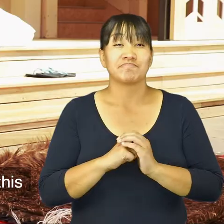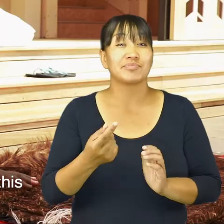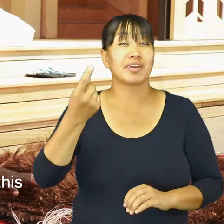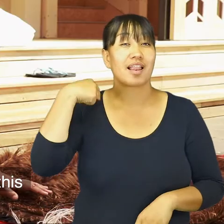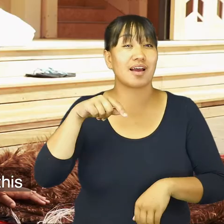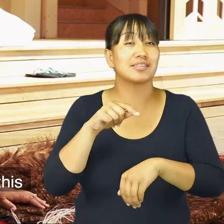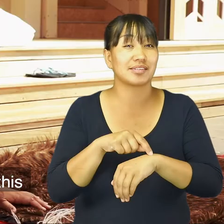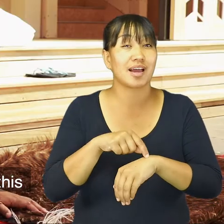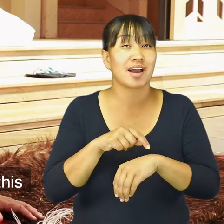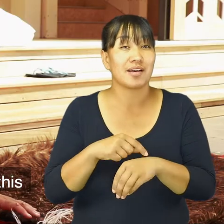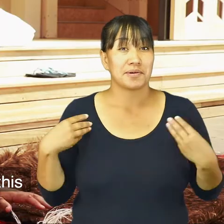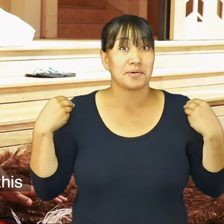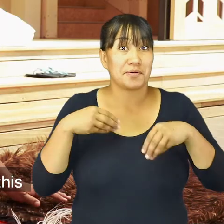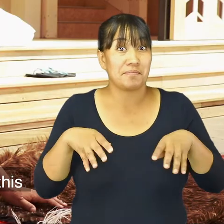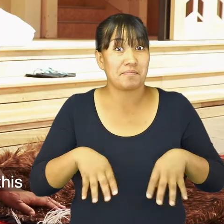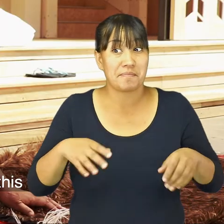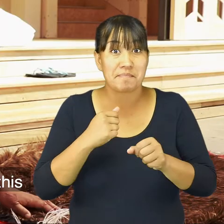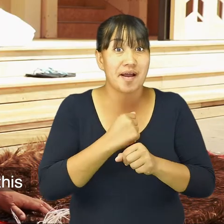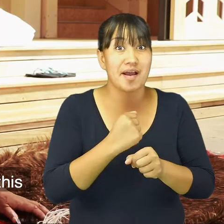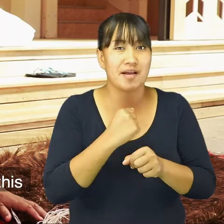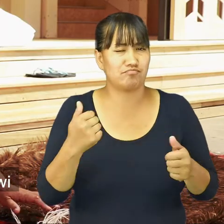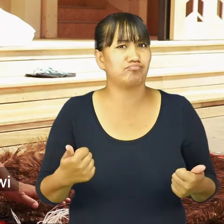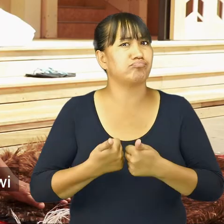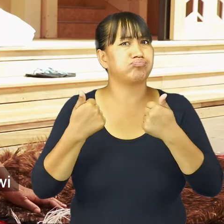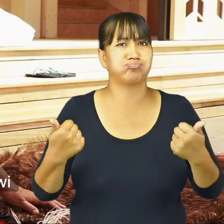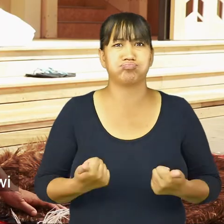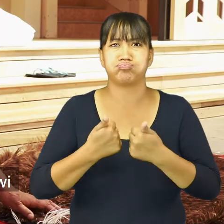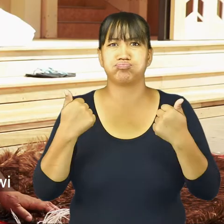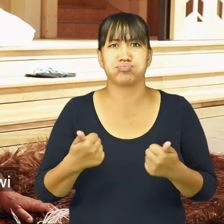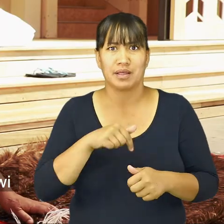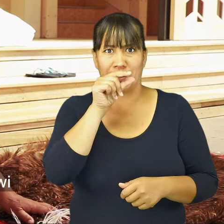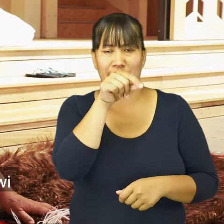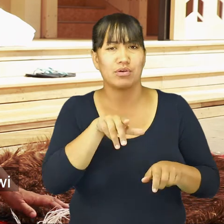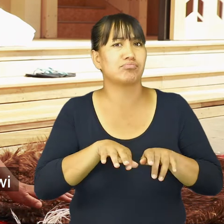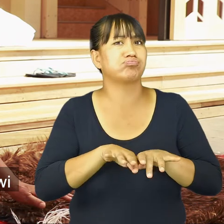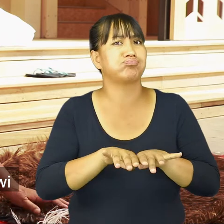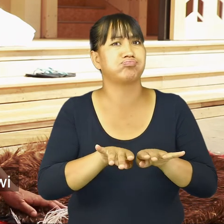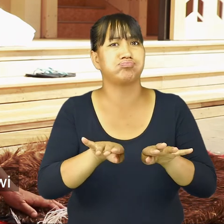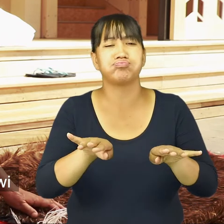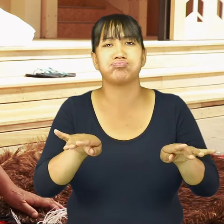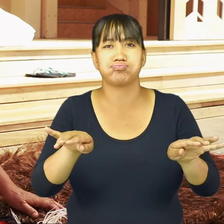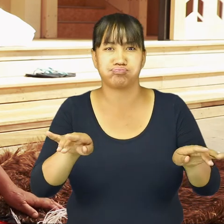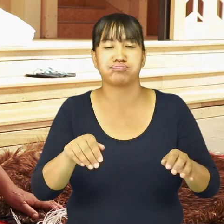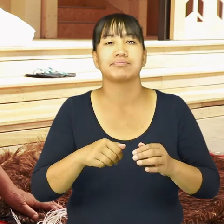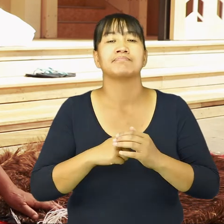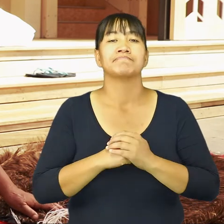I think in the time that this was made, there were probably a lot more kiwi than we have today.